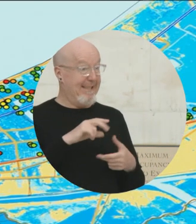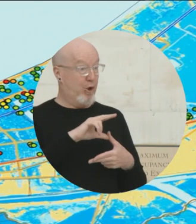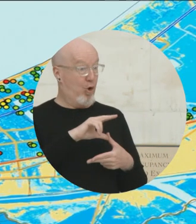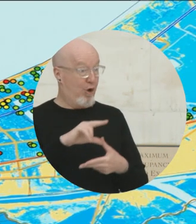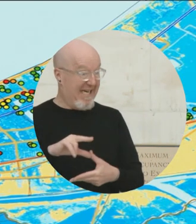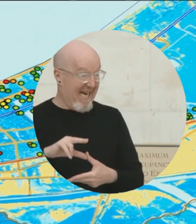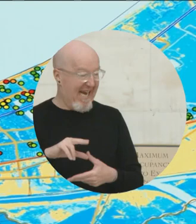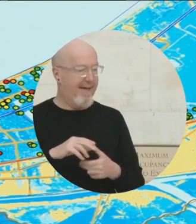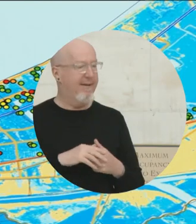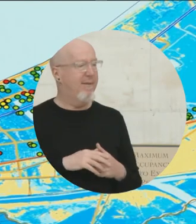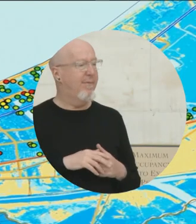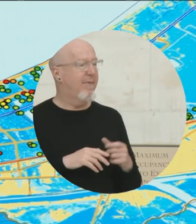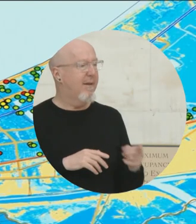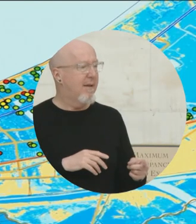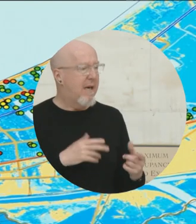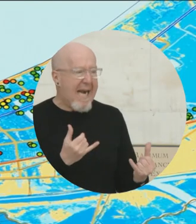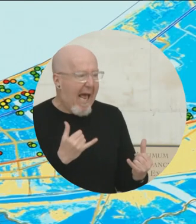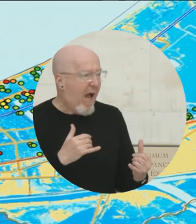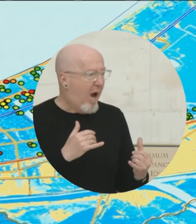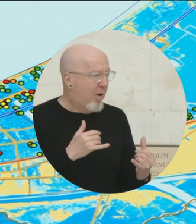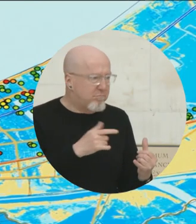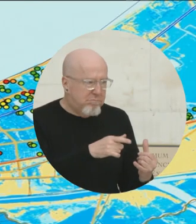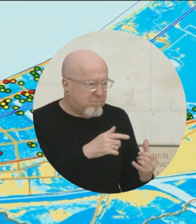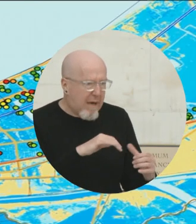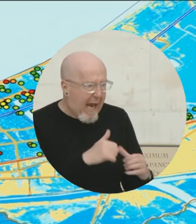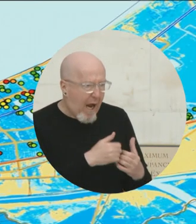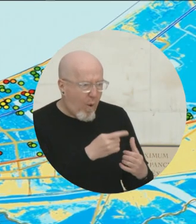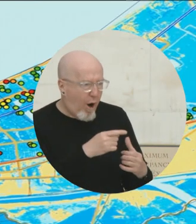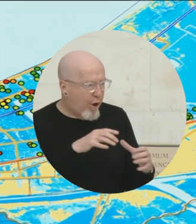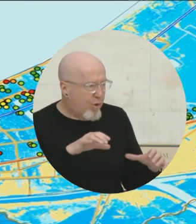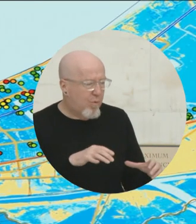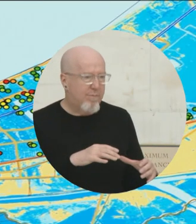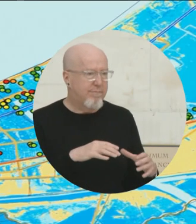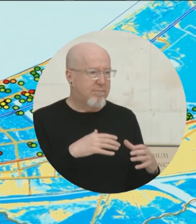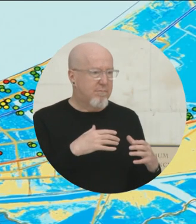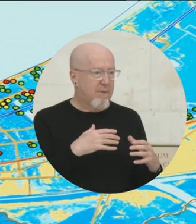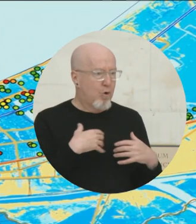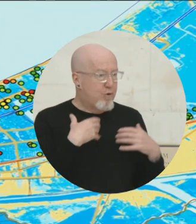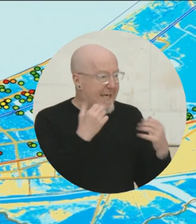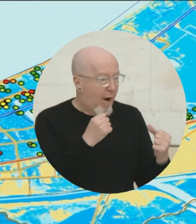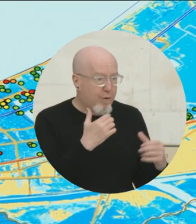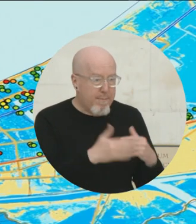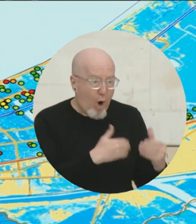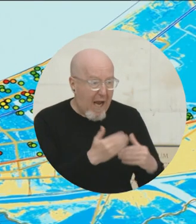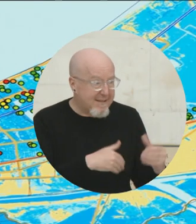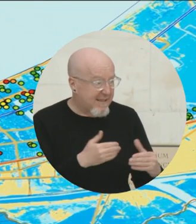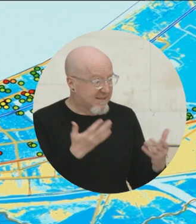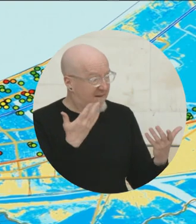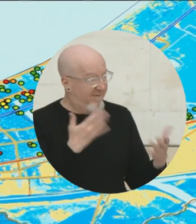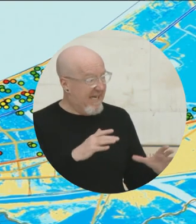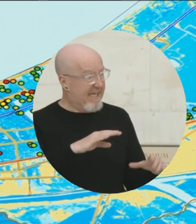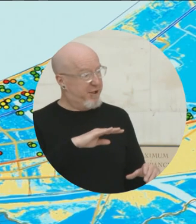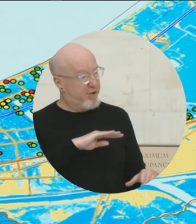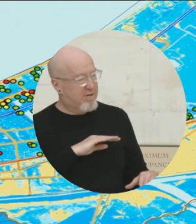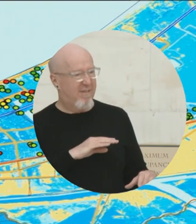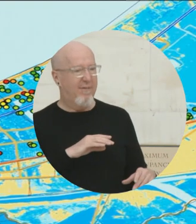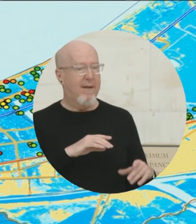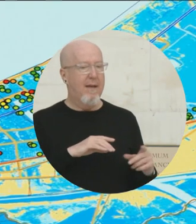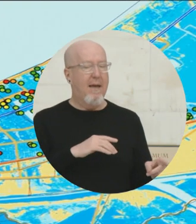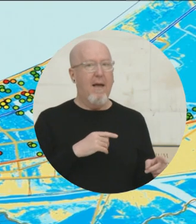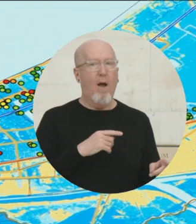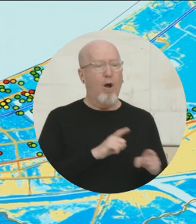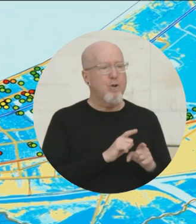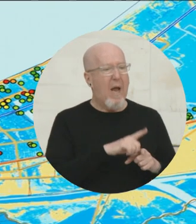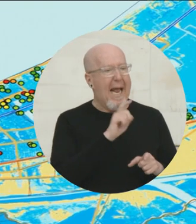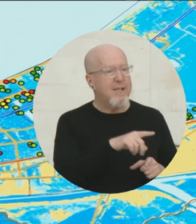Katrina, how are you doing? How is the recovery process going for you? Then we asked them how much water was in their